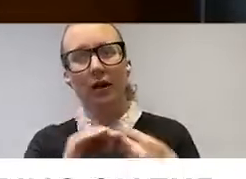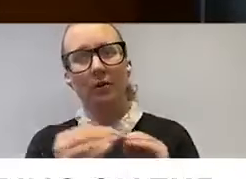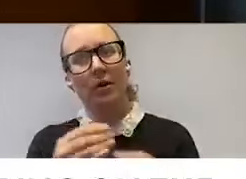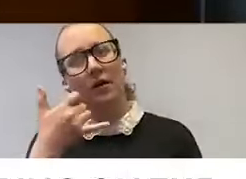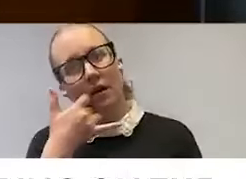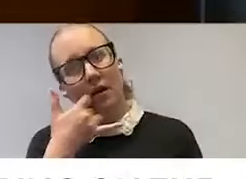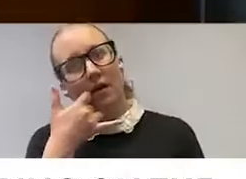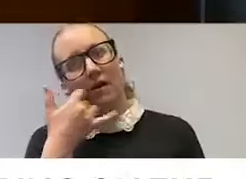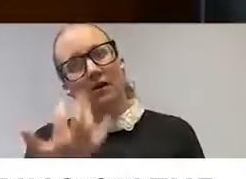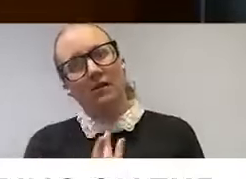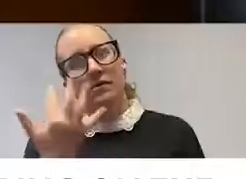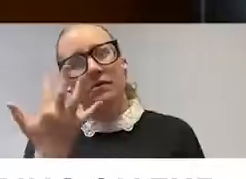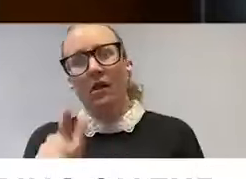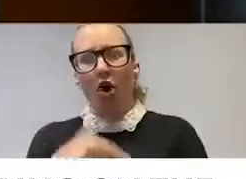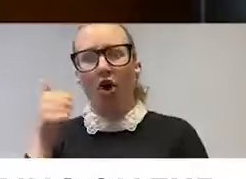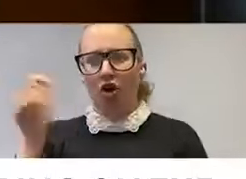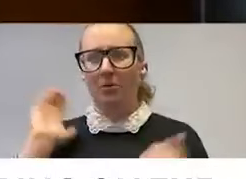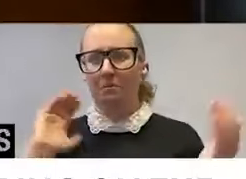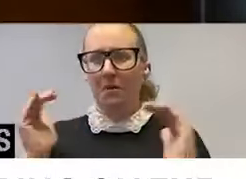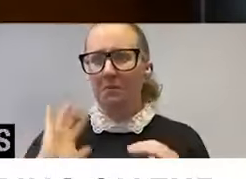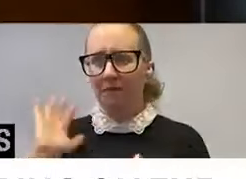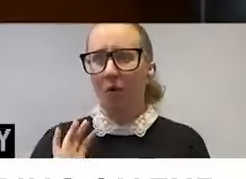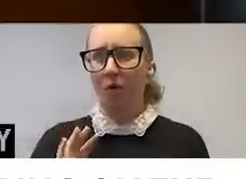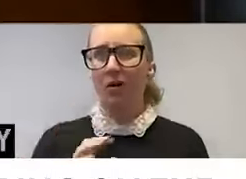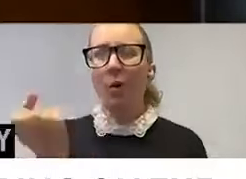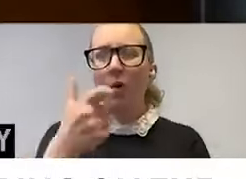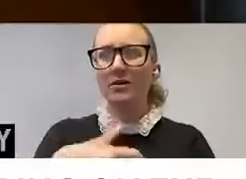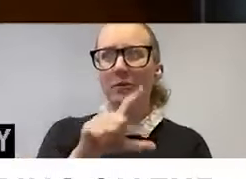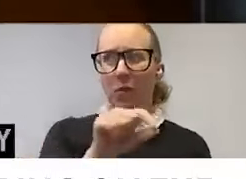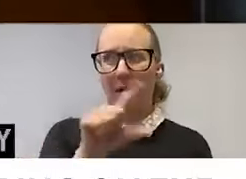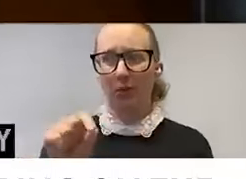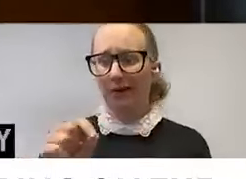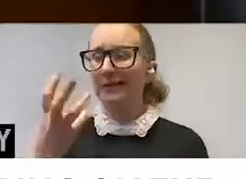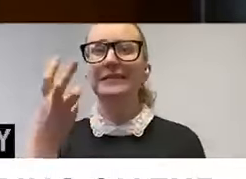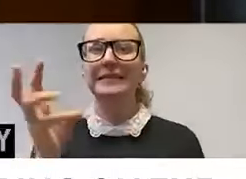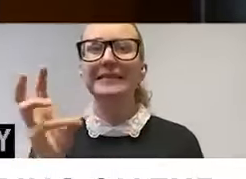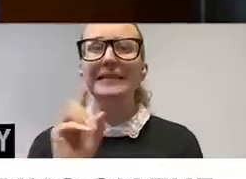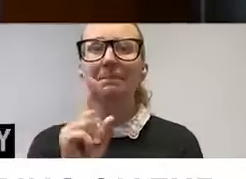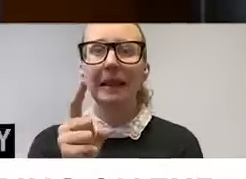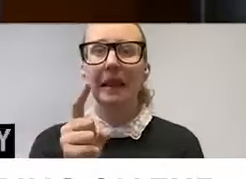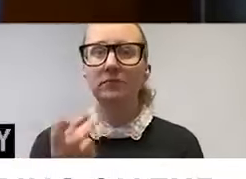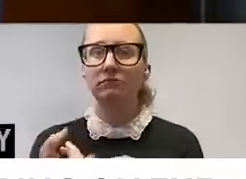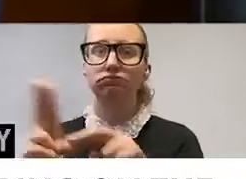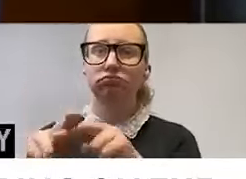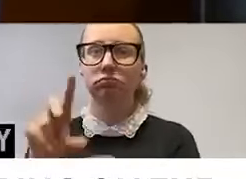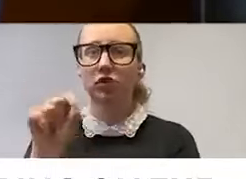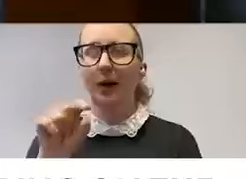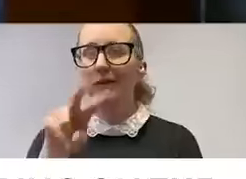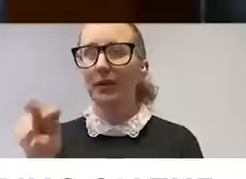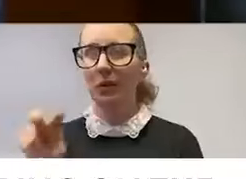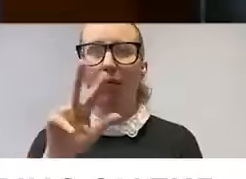lot longer than they used to. The whole time for callers in 2020 was 16 minutes. By 2022, it's 33 minutes. 2023,